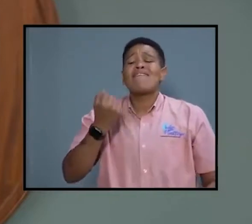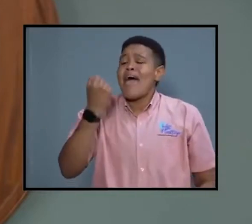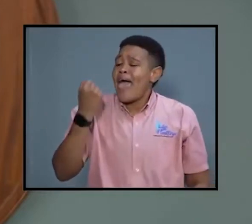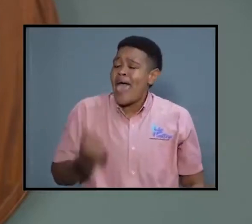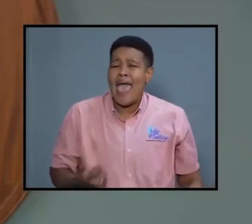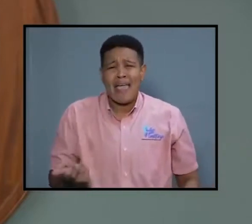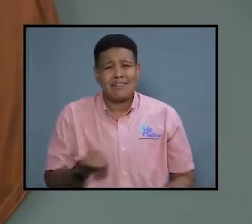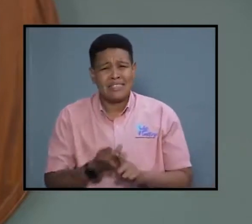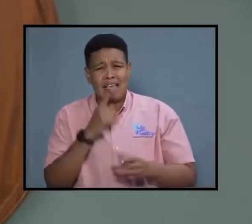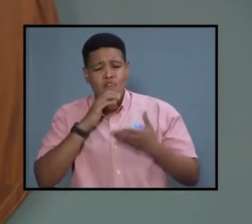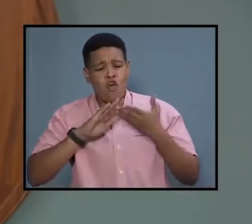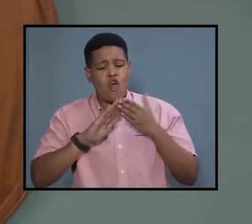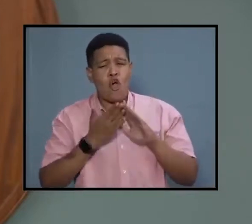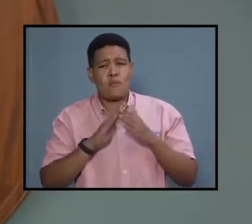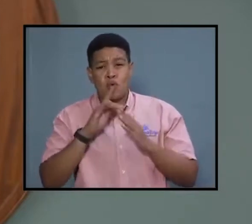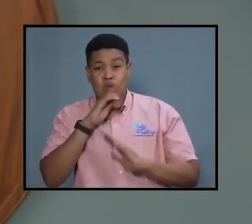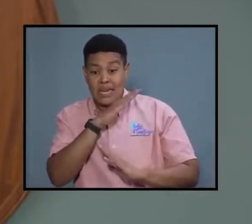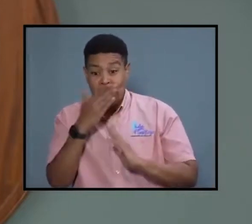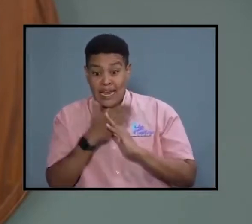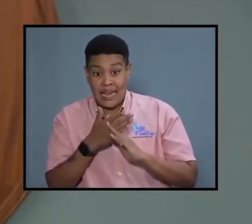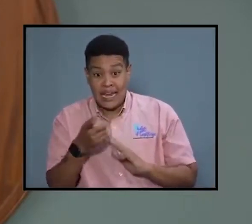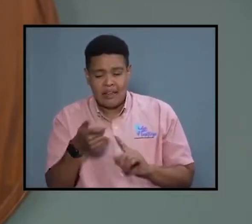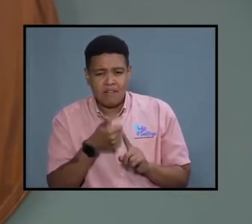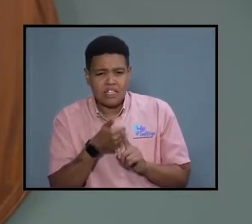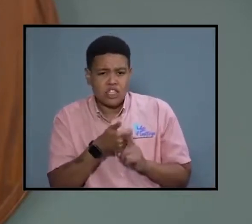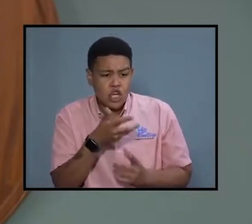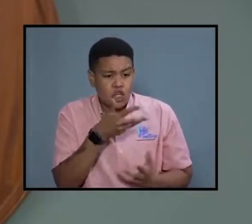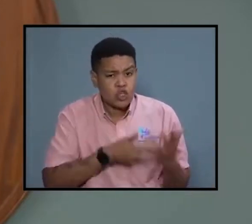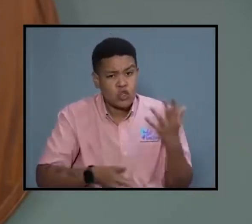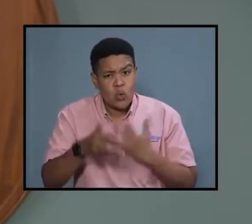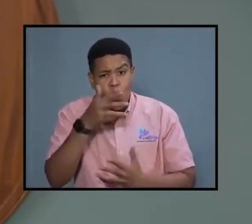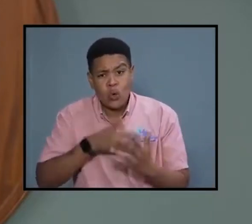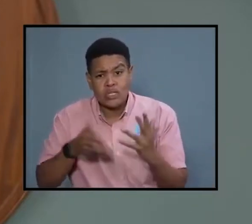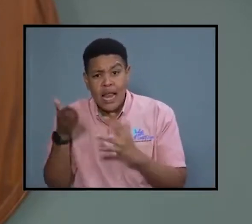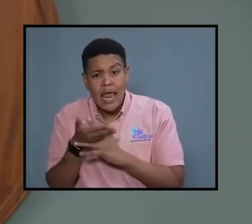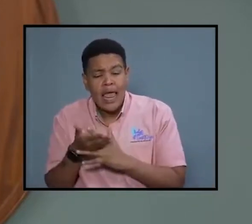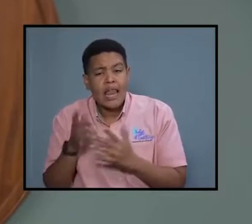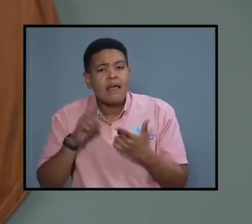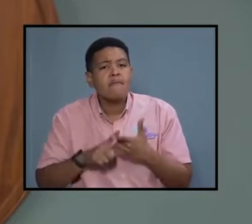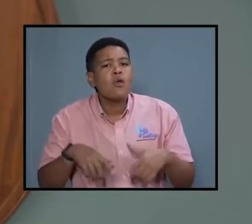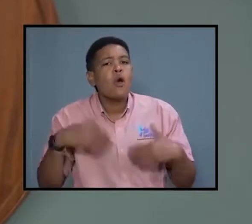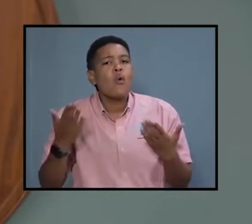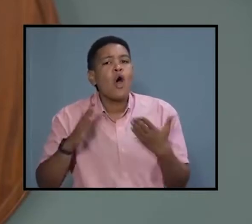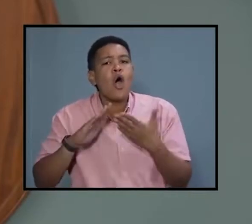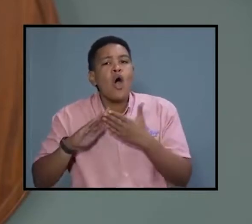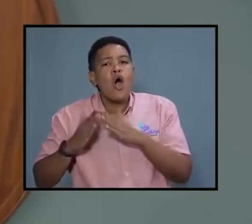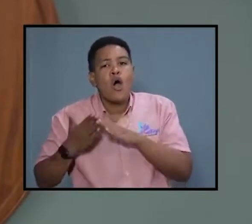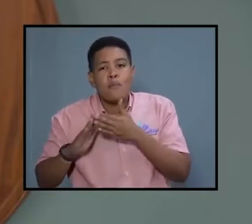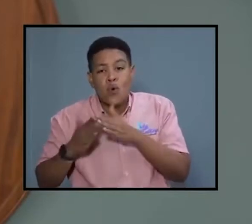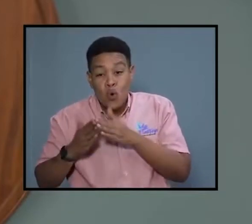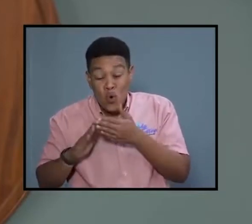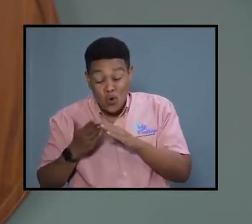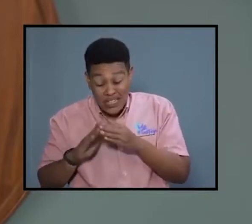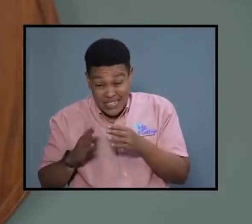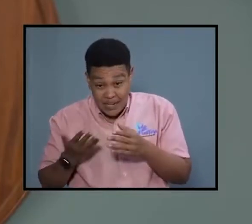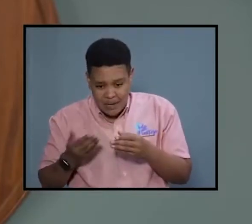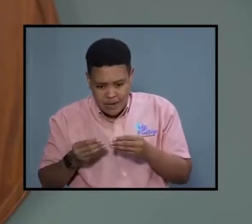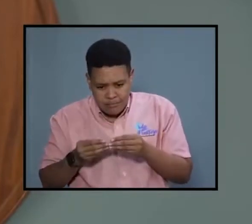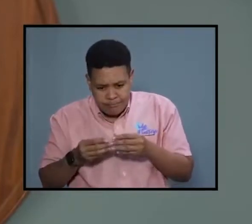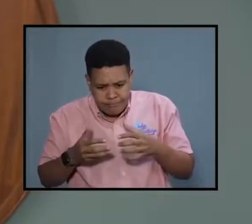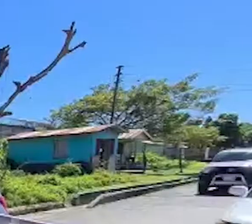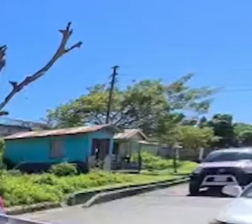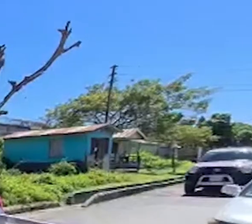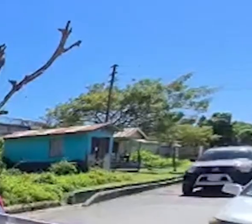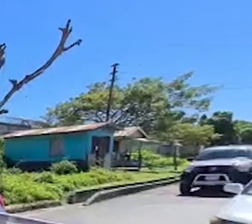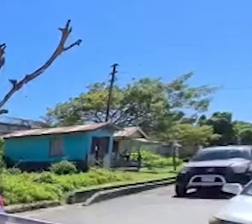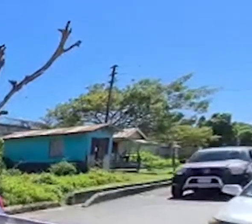community intervention, social intervention and community building component,